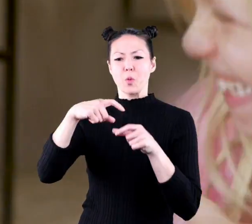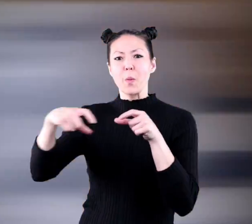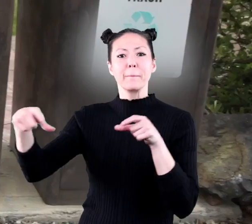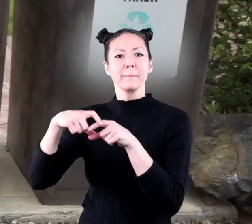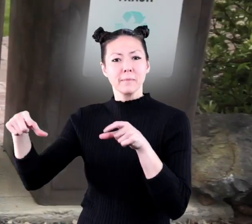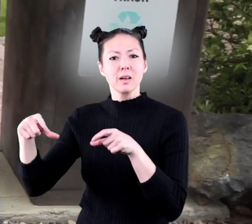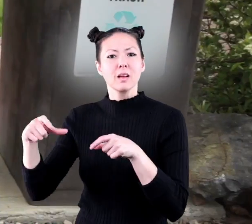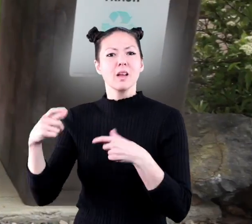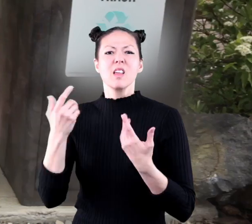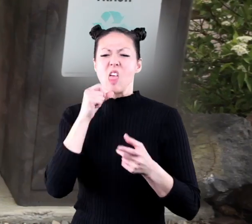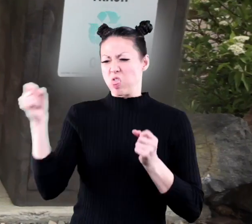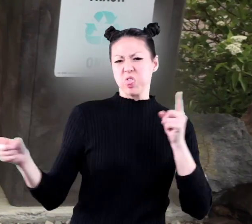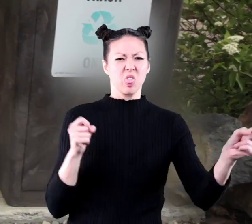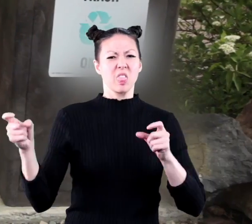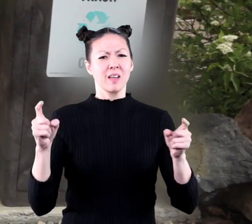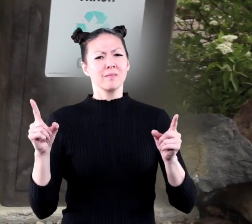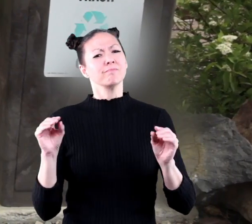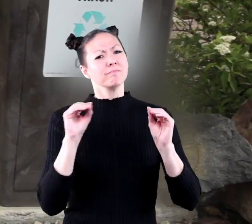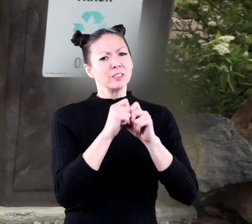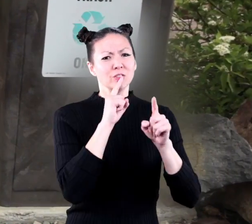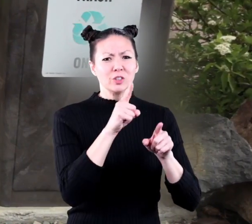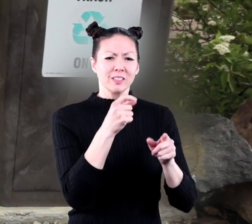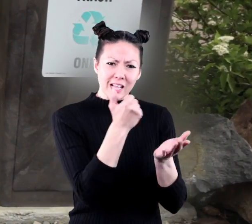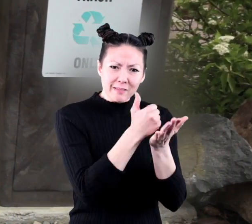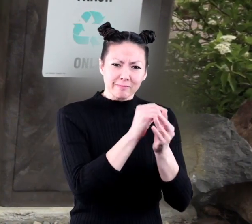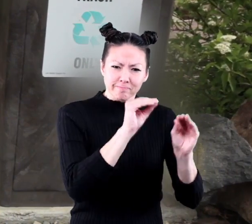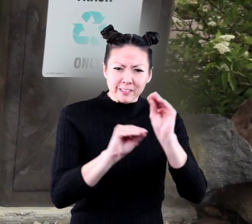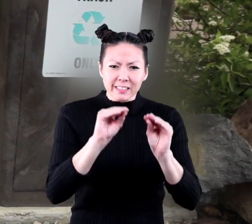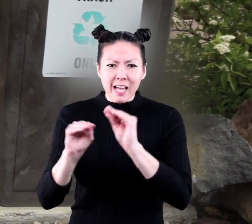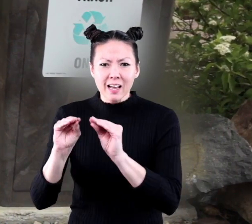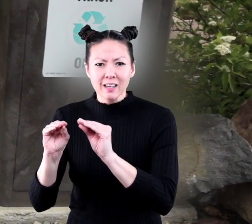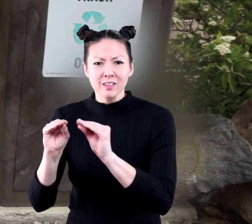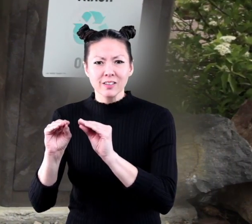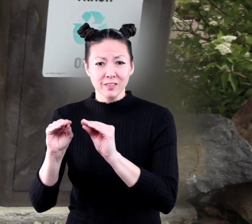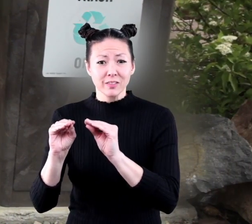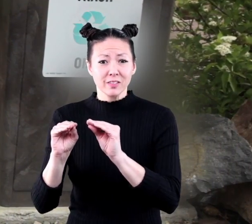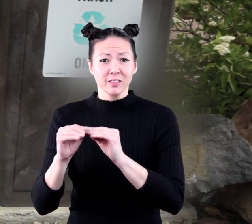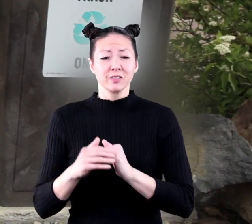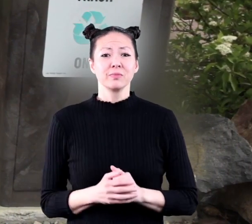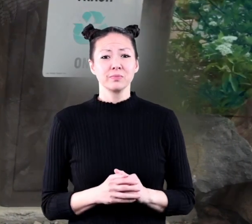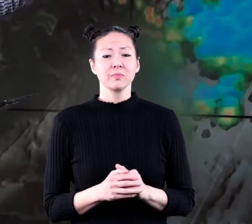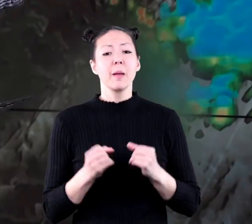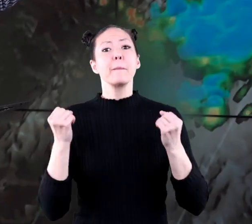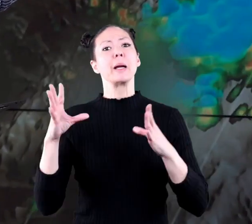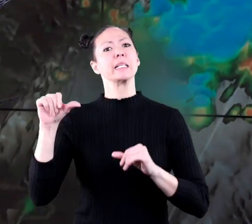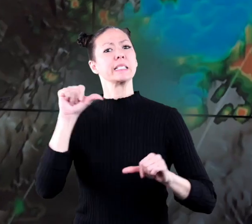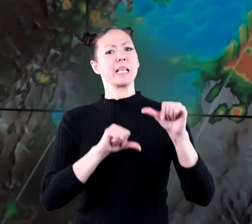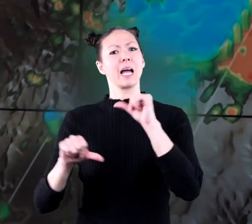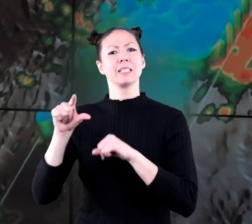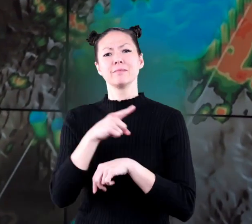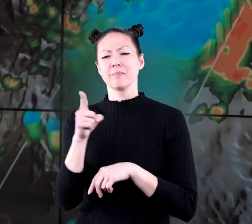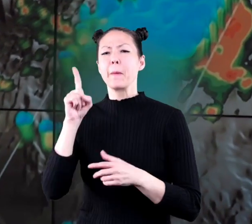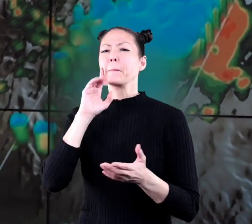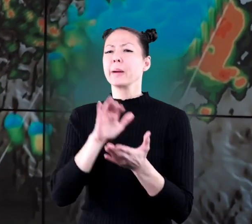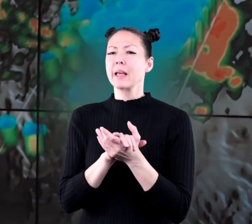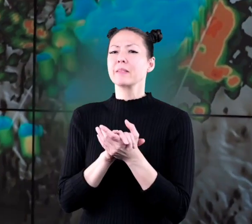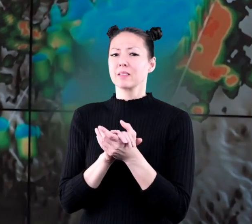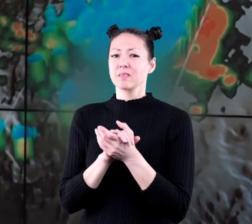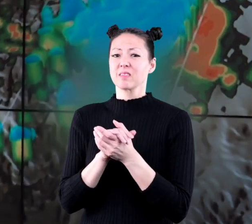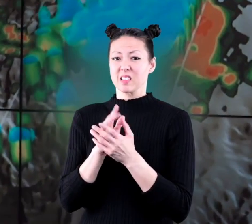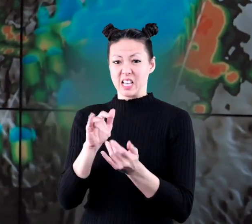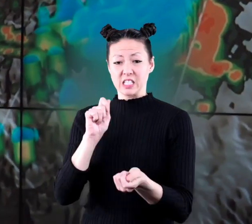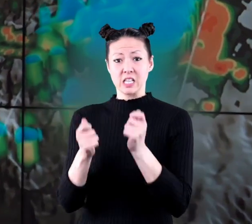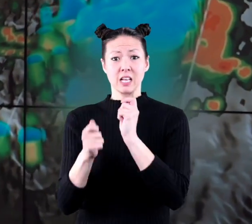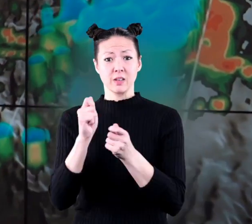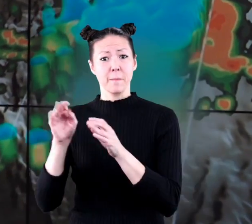and not littering are all things that you can do to help. Many scientists believe changing some